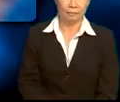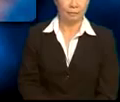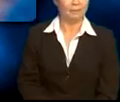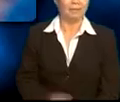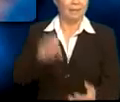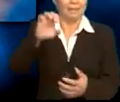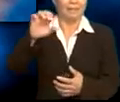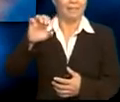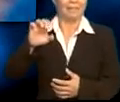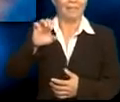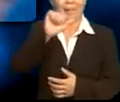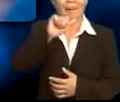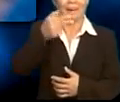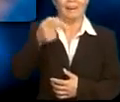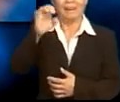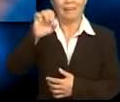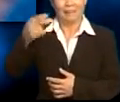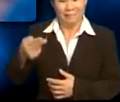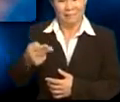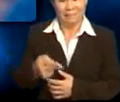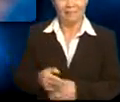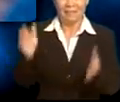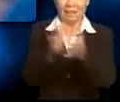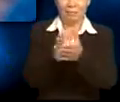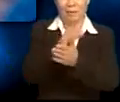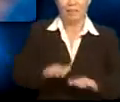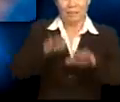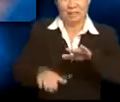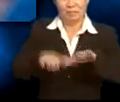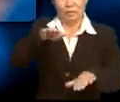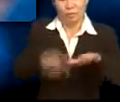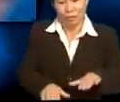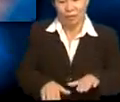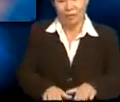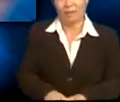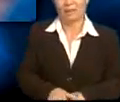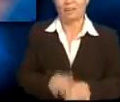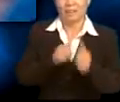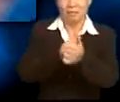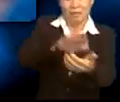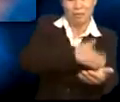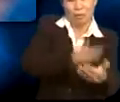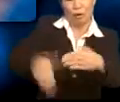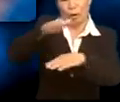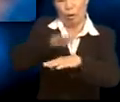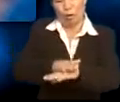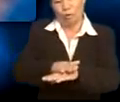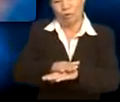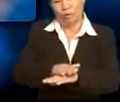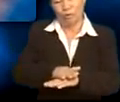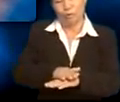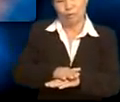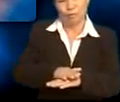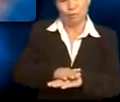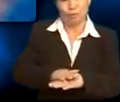Ah-ha, clap your hands and stand repeat, keep the rhythm of the beat. Yasmin's gonna take you